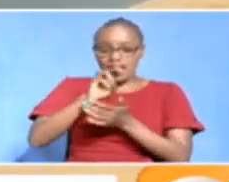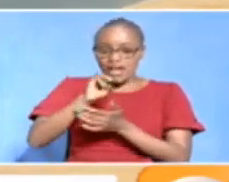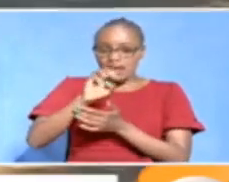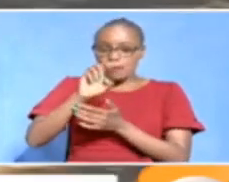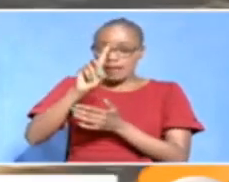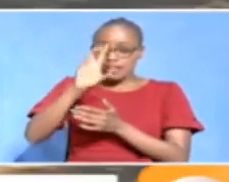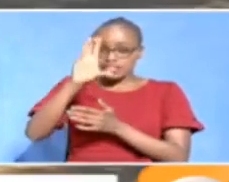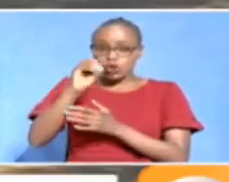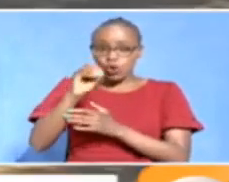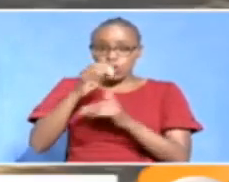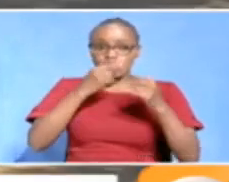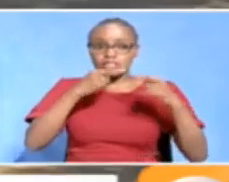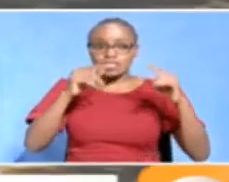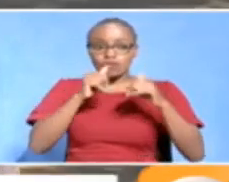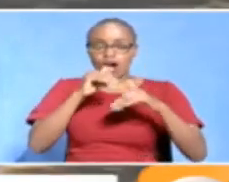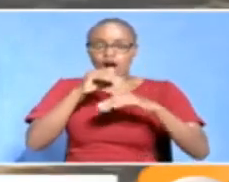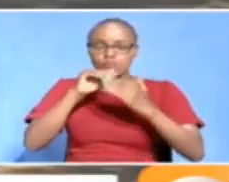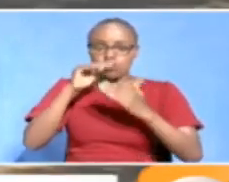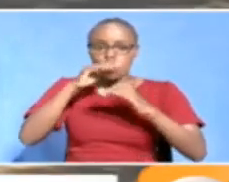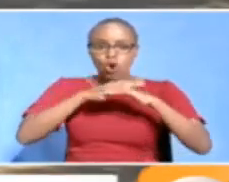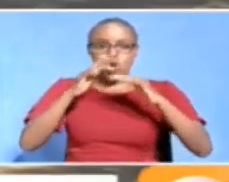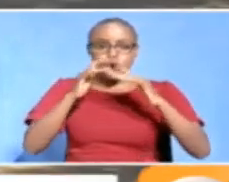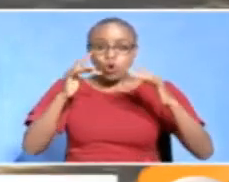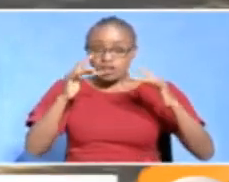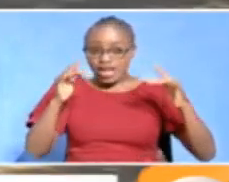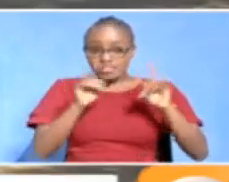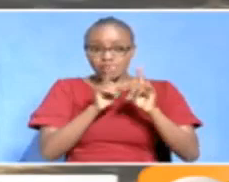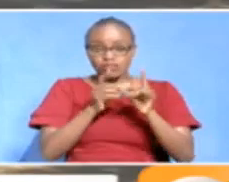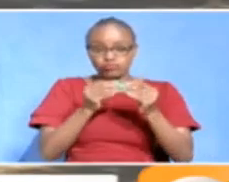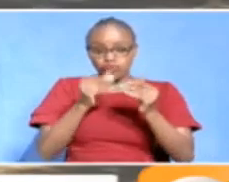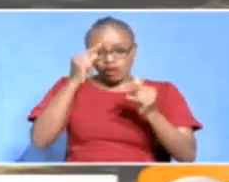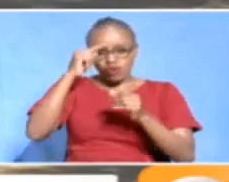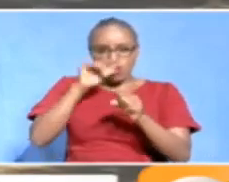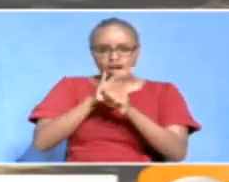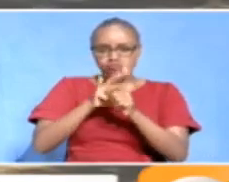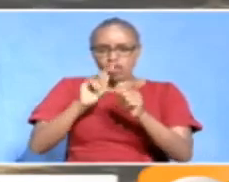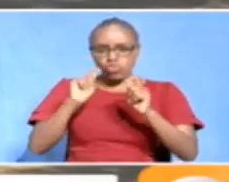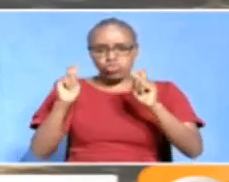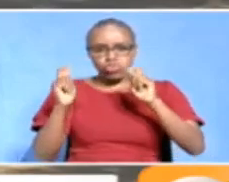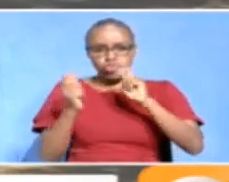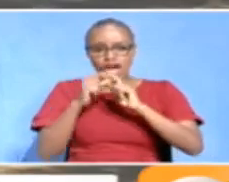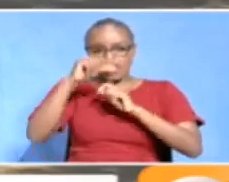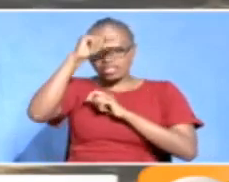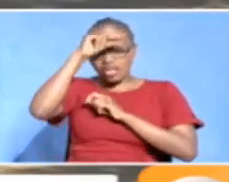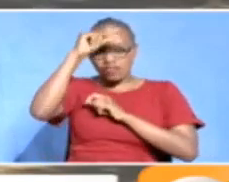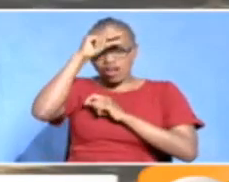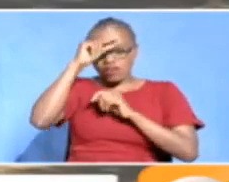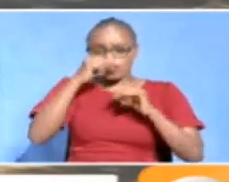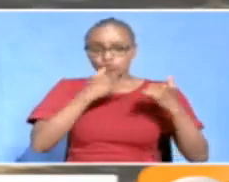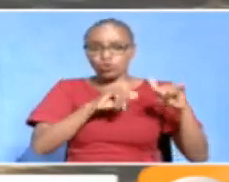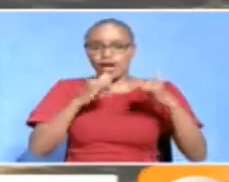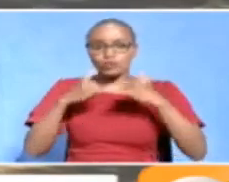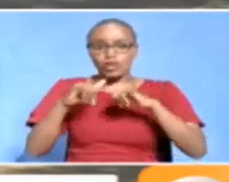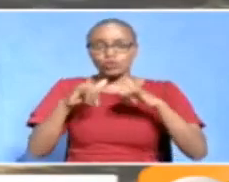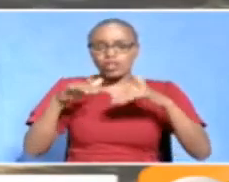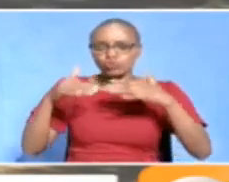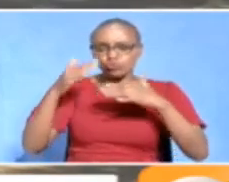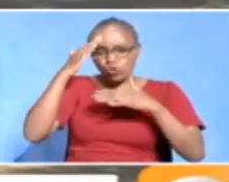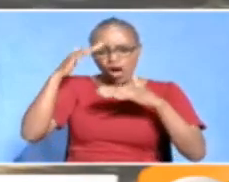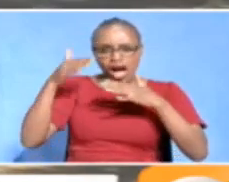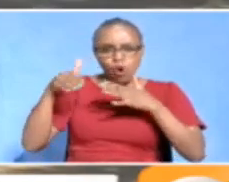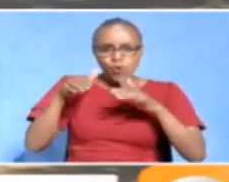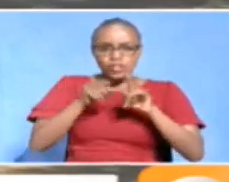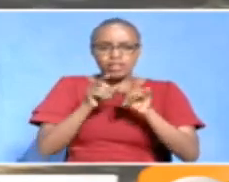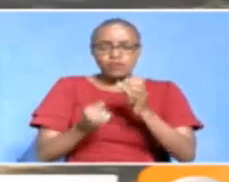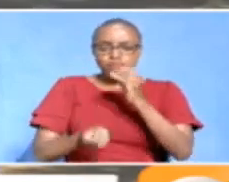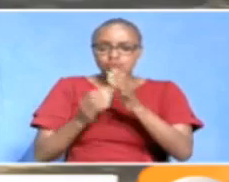successful. More online companies are coming with solutions for mass transit as the government still tries to figure out a way of